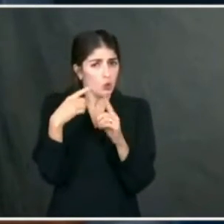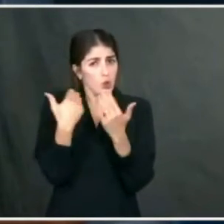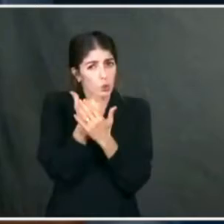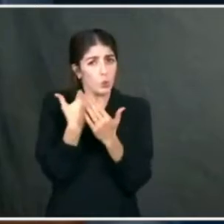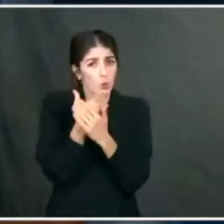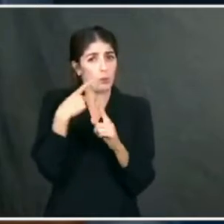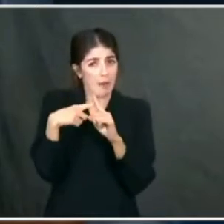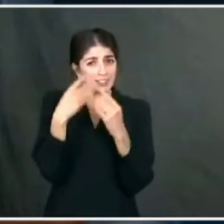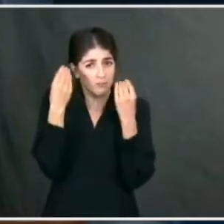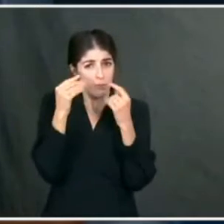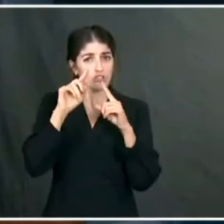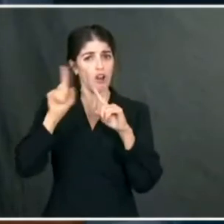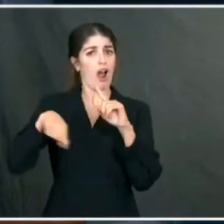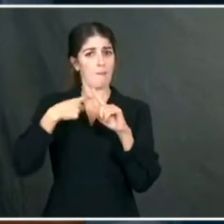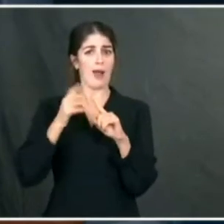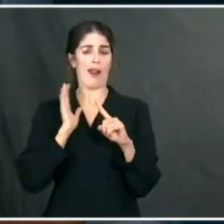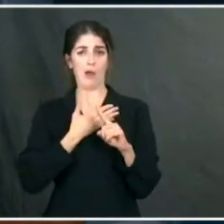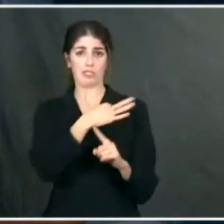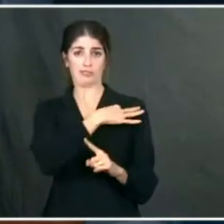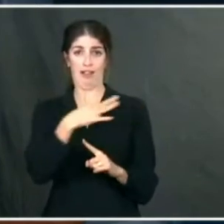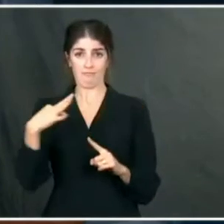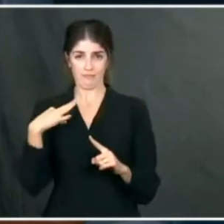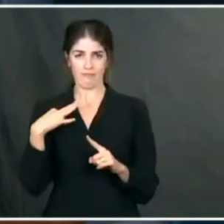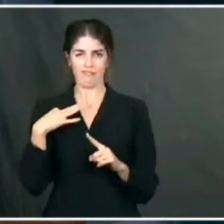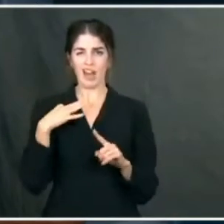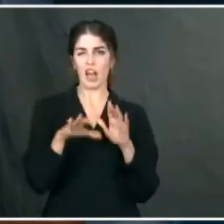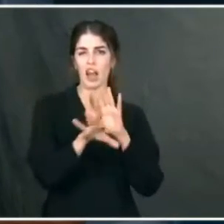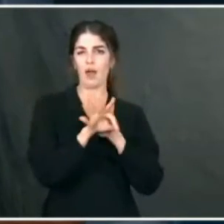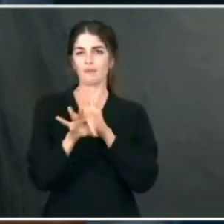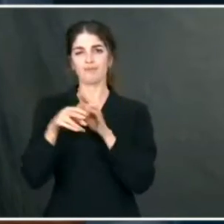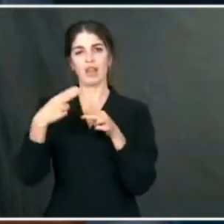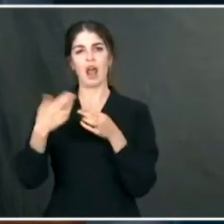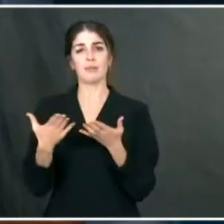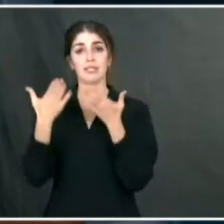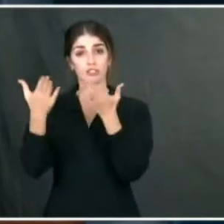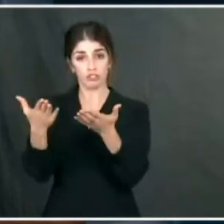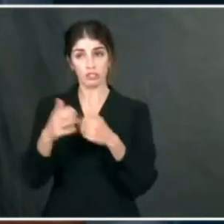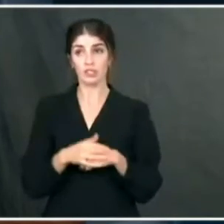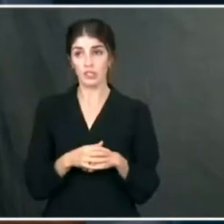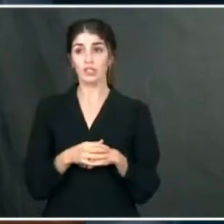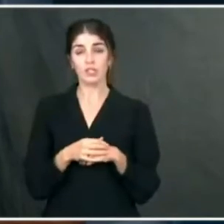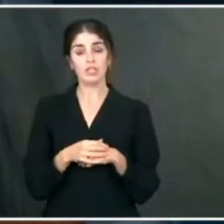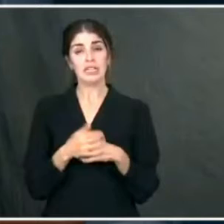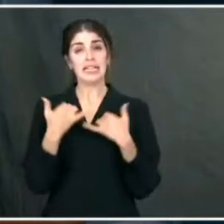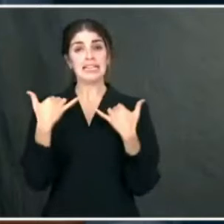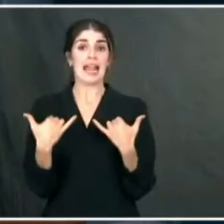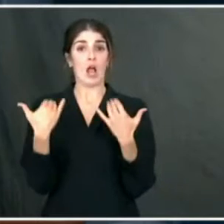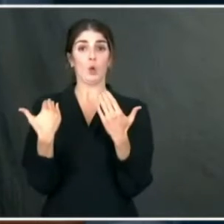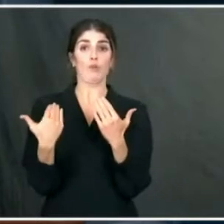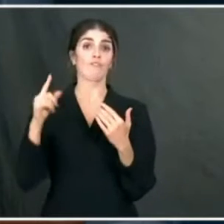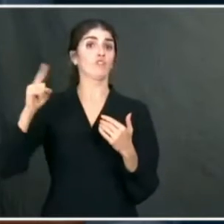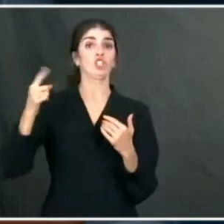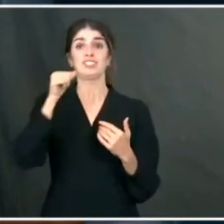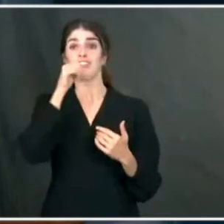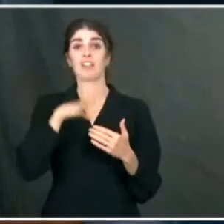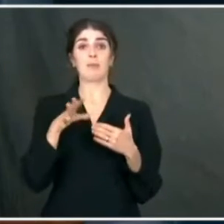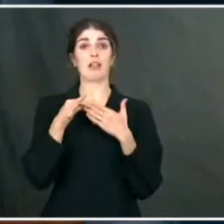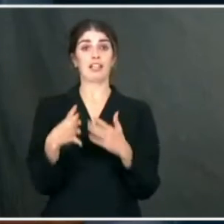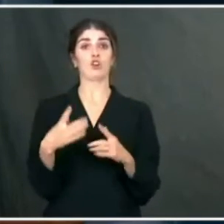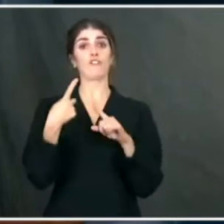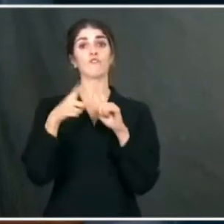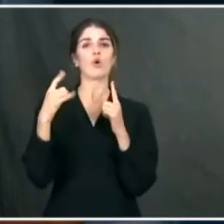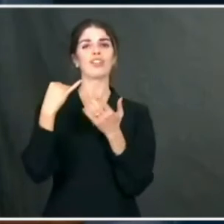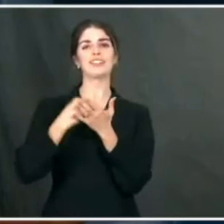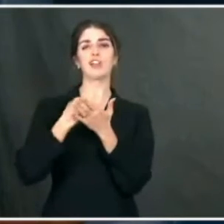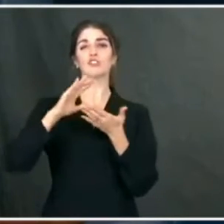Last night, as you all saw, the president's nominee, now confirmed leader, first female leader of the intelligence community,